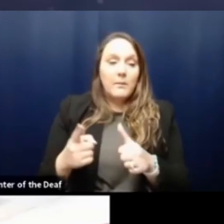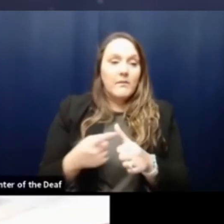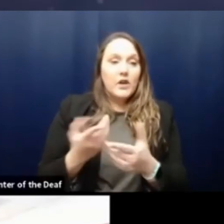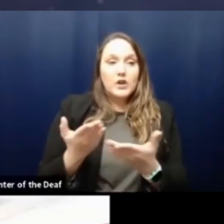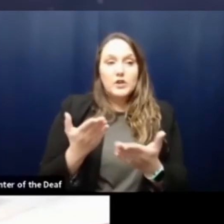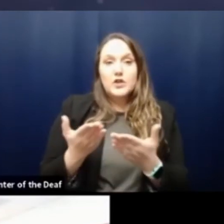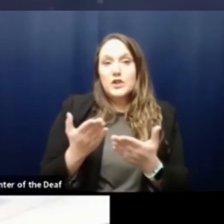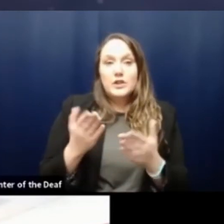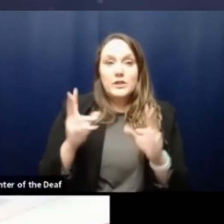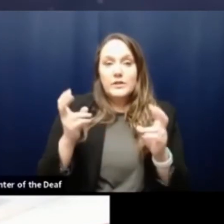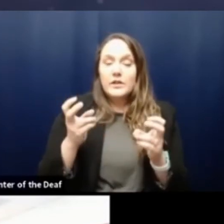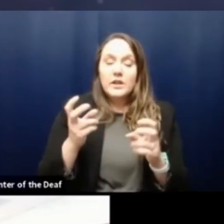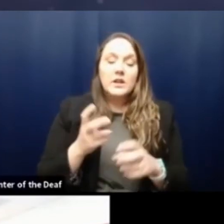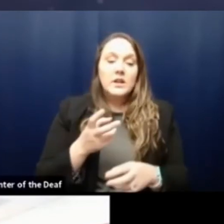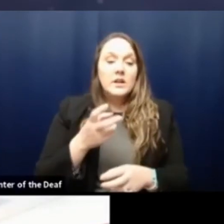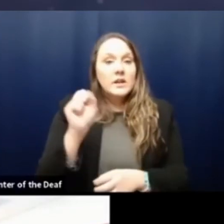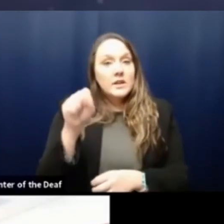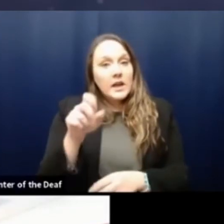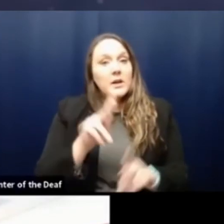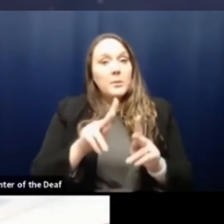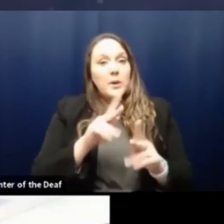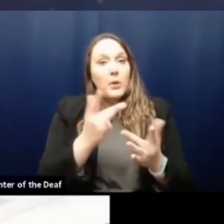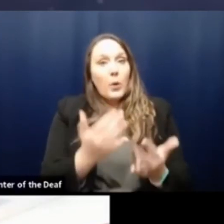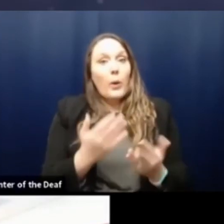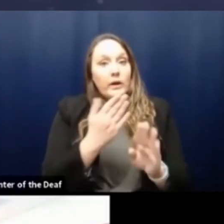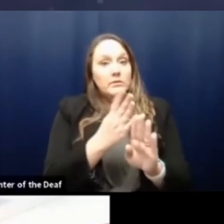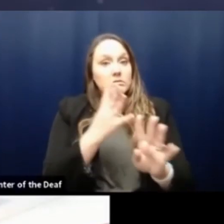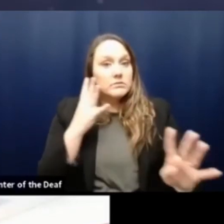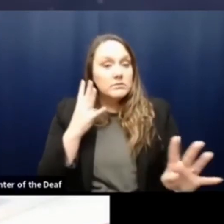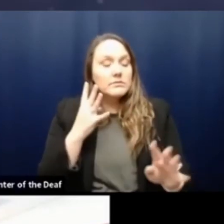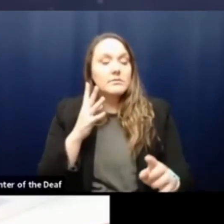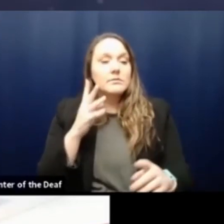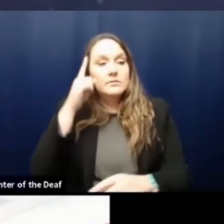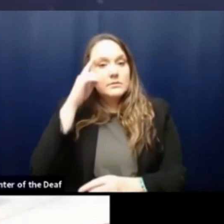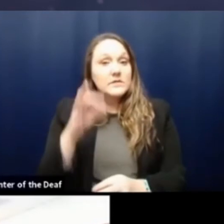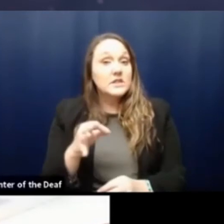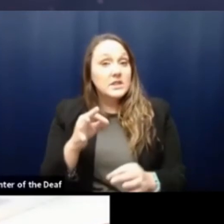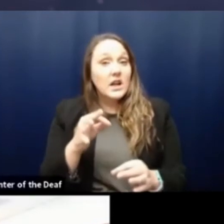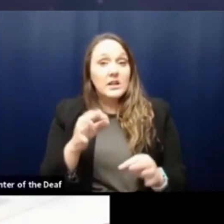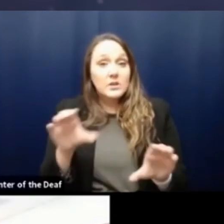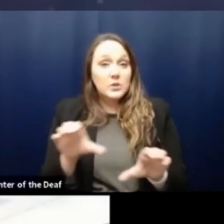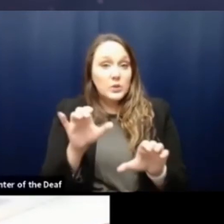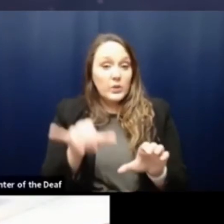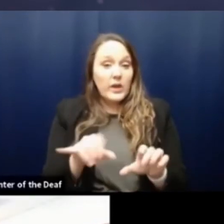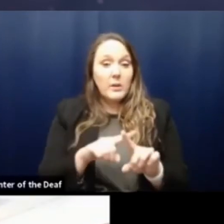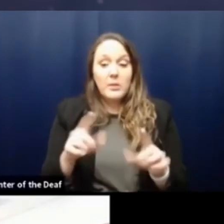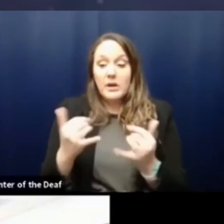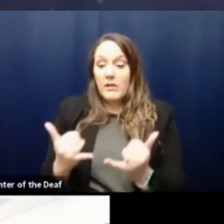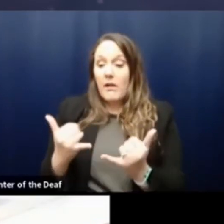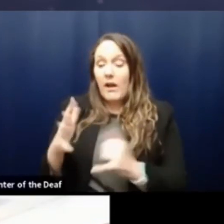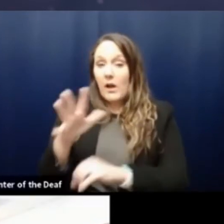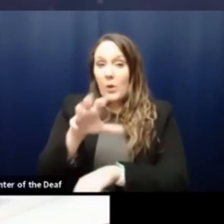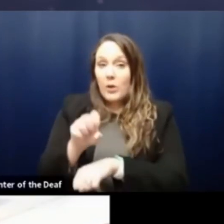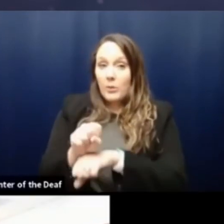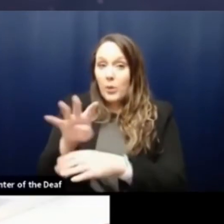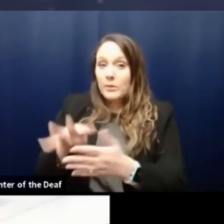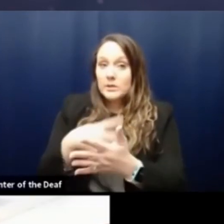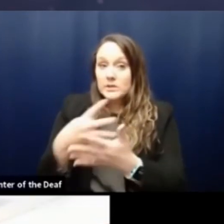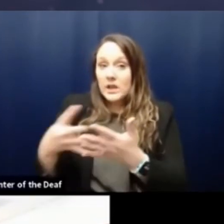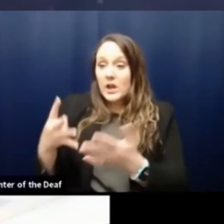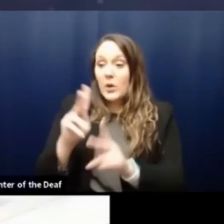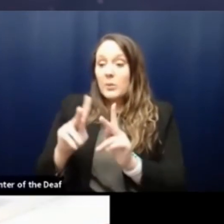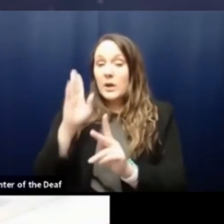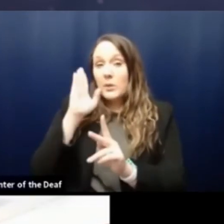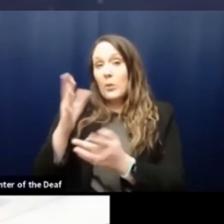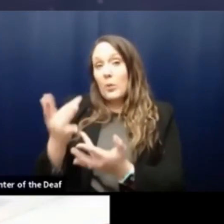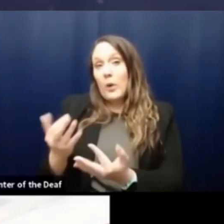had. Yes. People waited in line. Uh, they chose to do that. Uh, we've shifted to an appointment schedule. Uh, we'll be having people wait in the parking lot